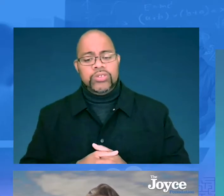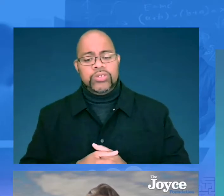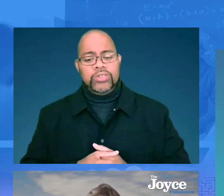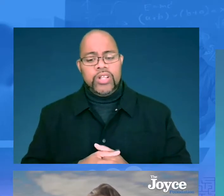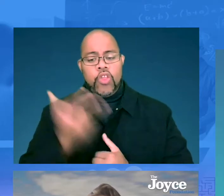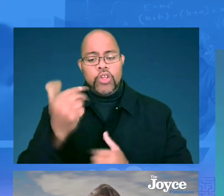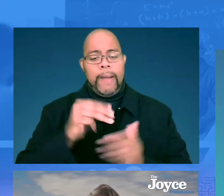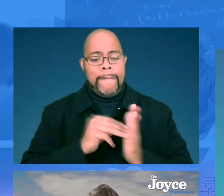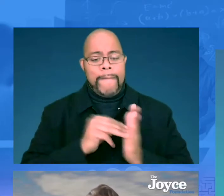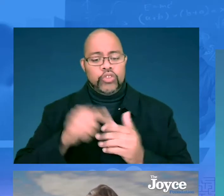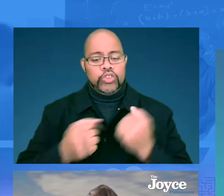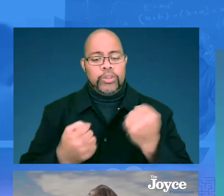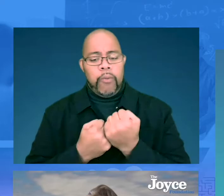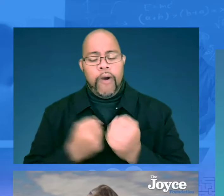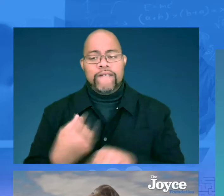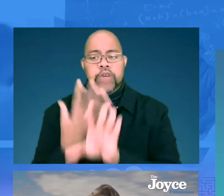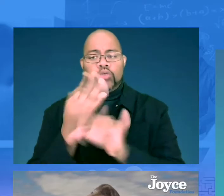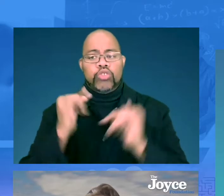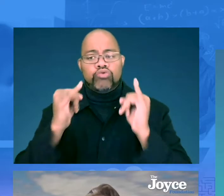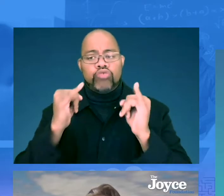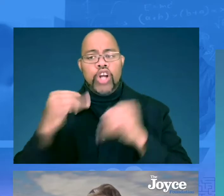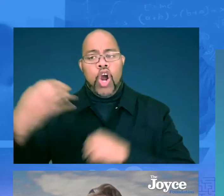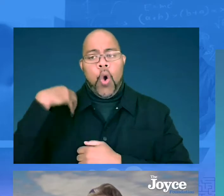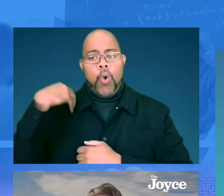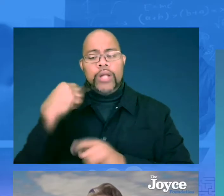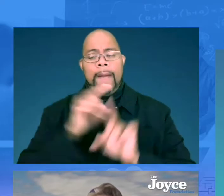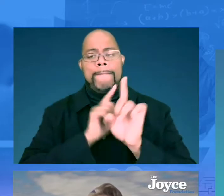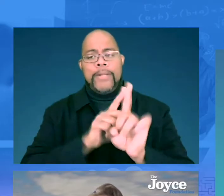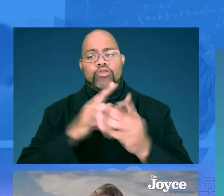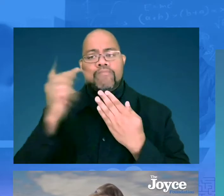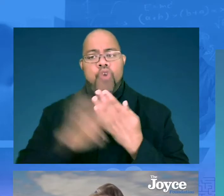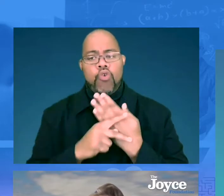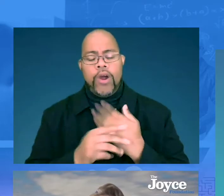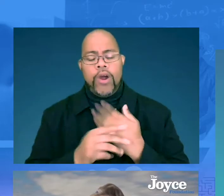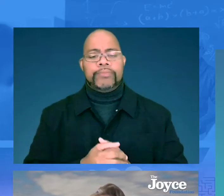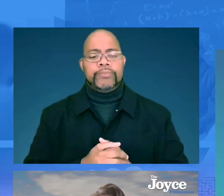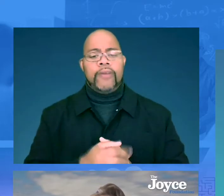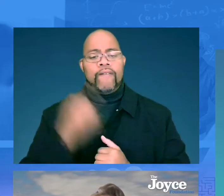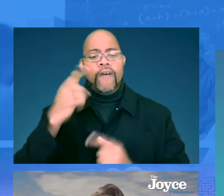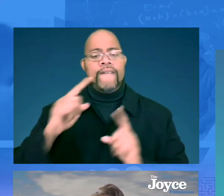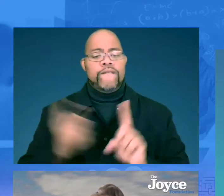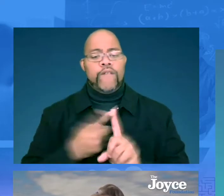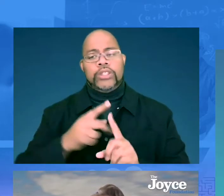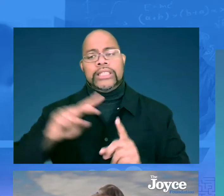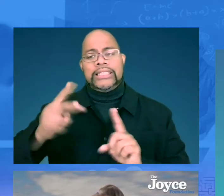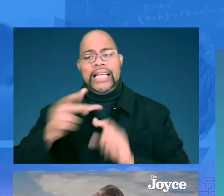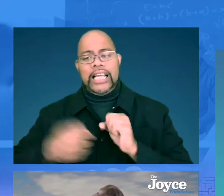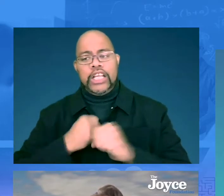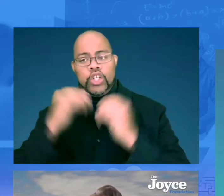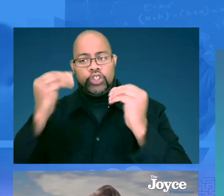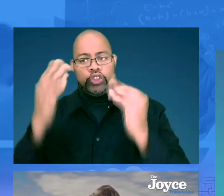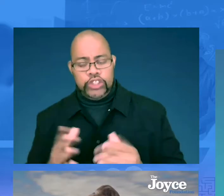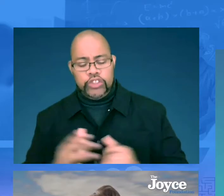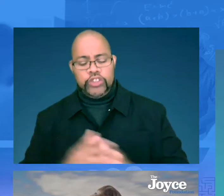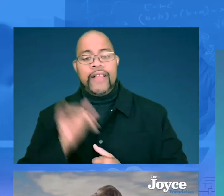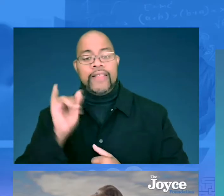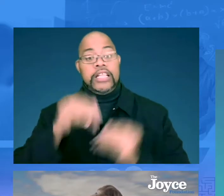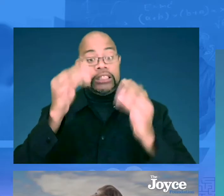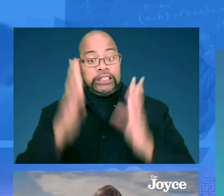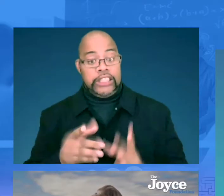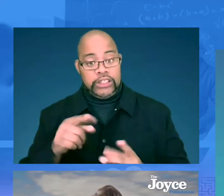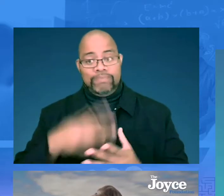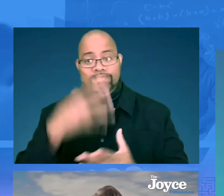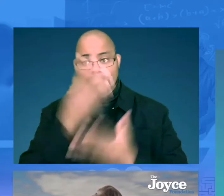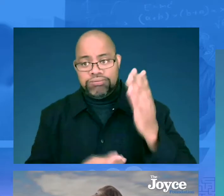allocated $13 million to support virtual instructional coaching and mentoring programs for our first and second year teachers.